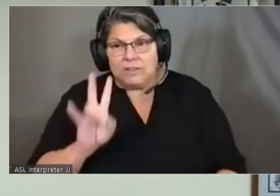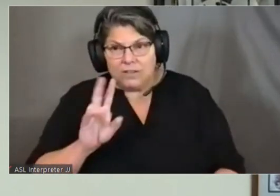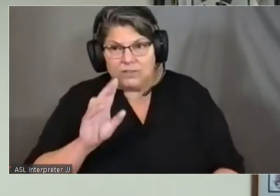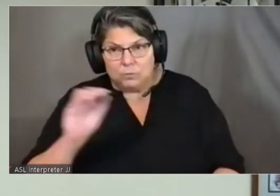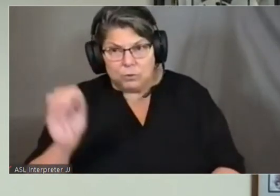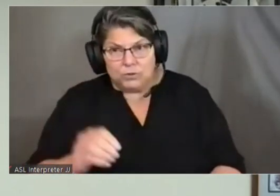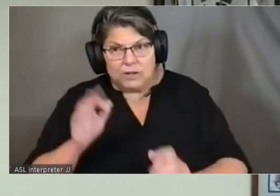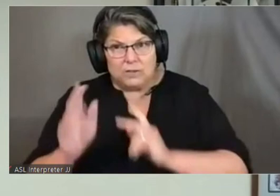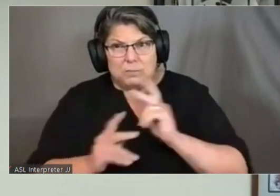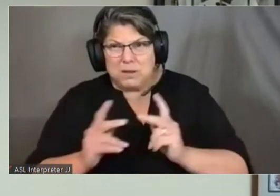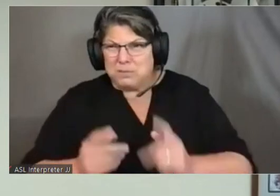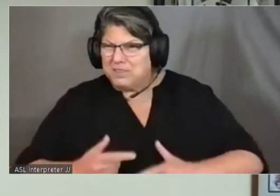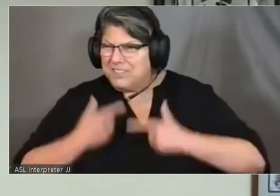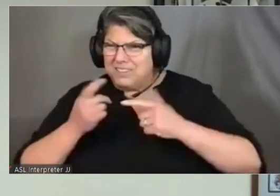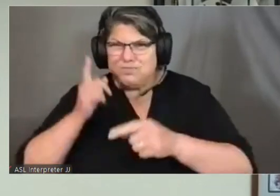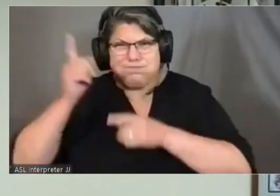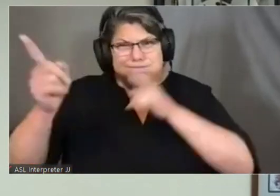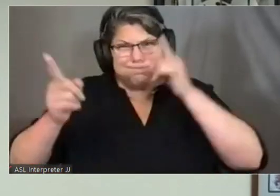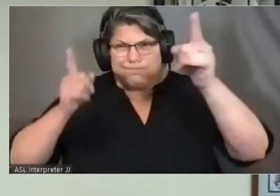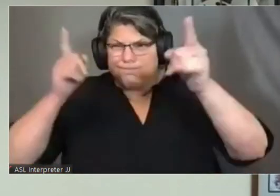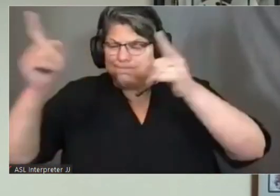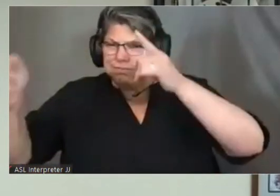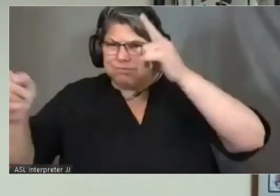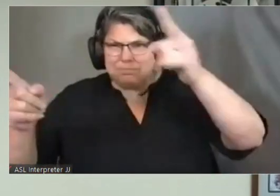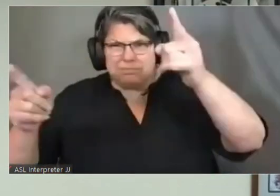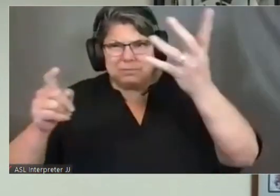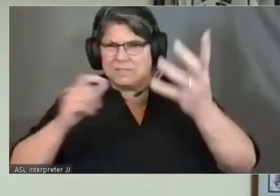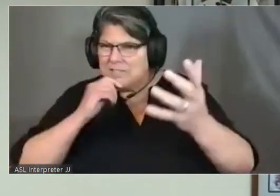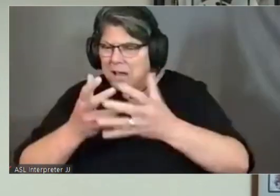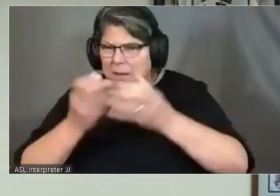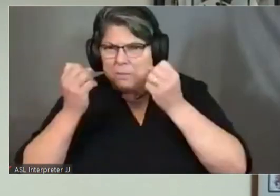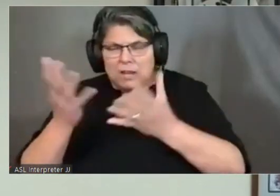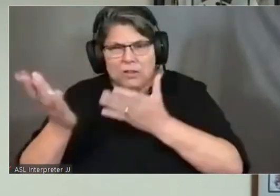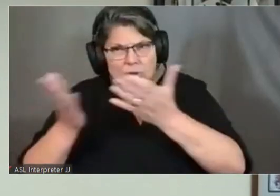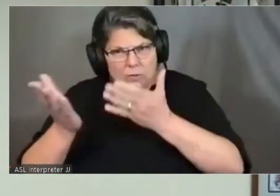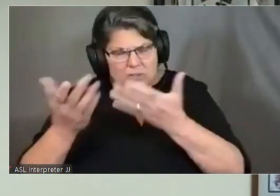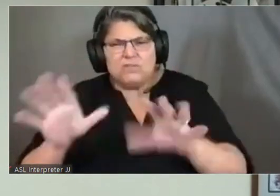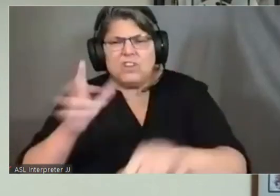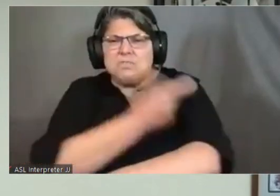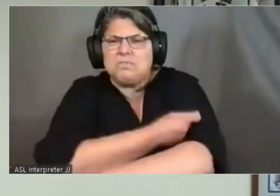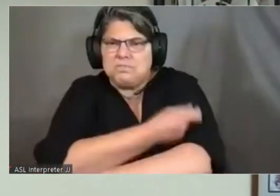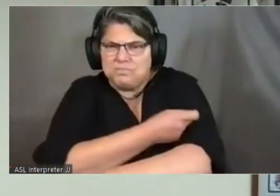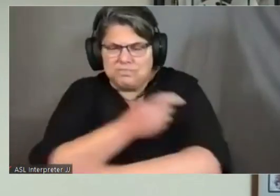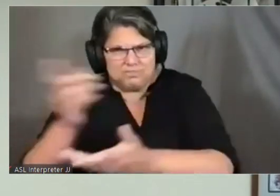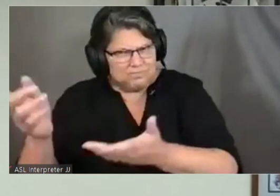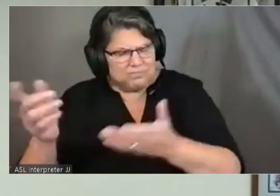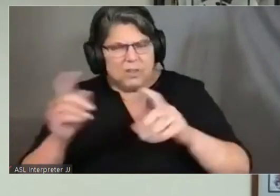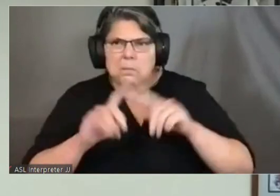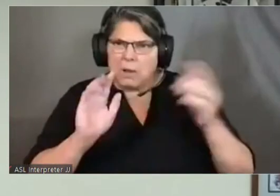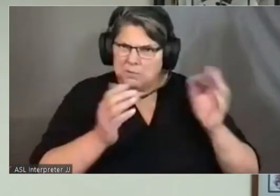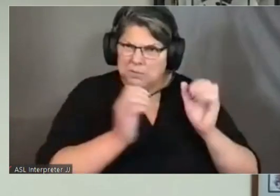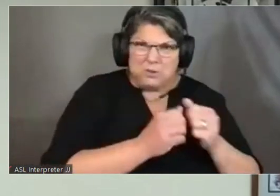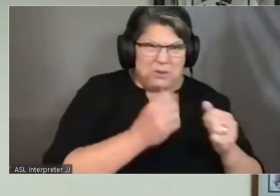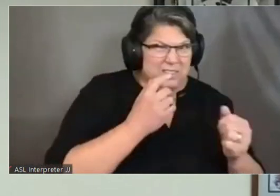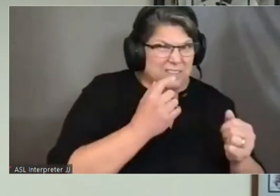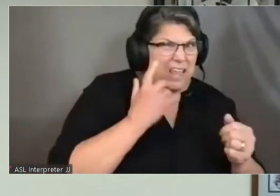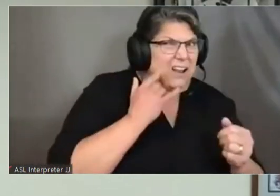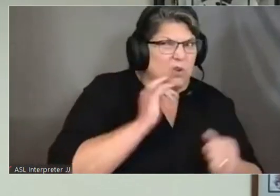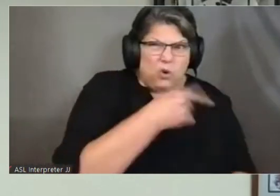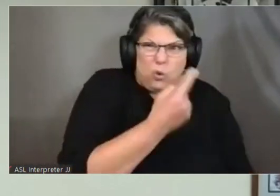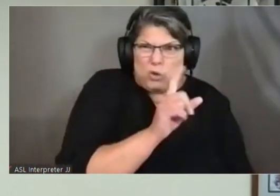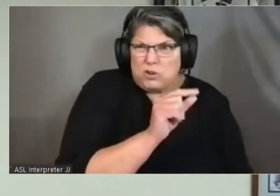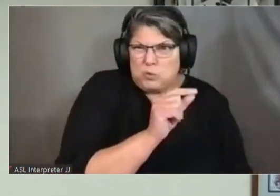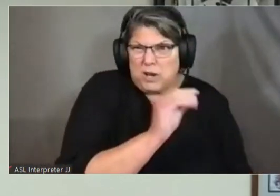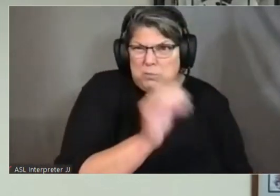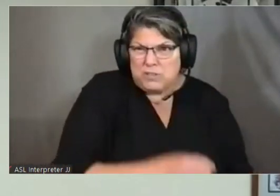lowest resource zip codes have been vaccinated in Mendocino compared to California's 20%. 16